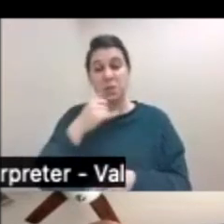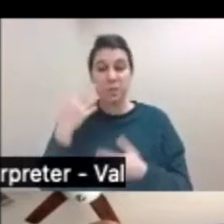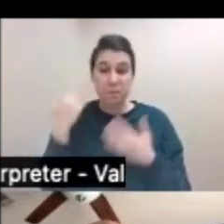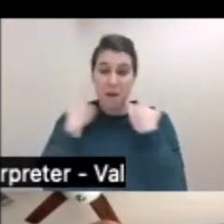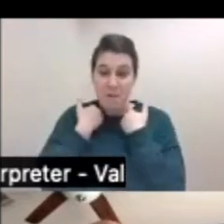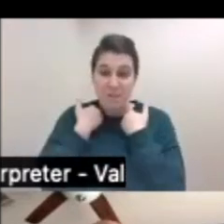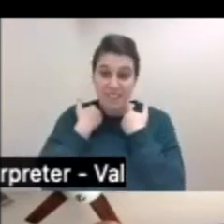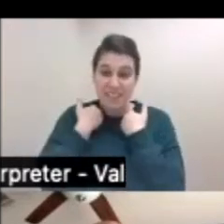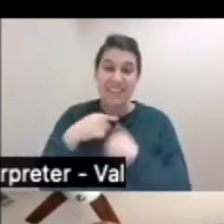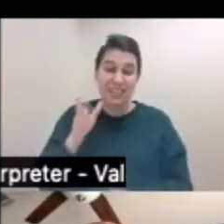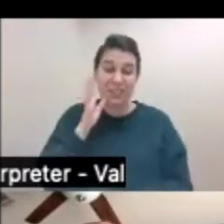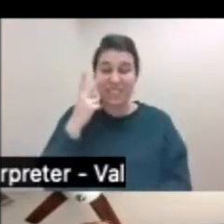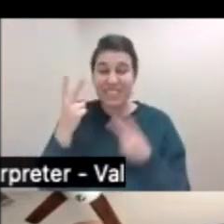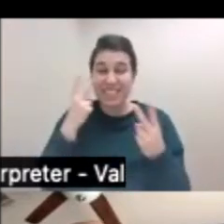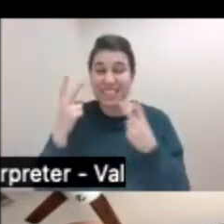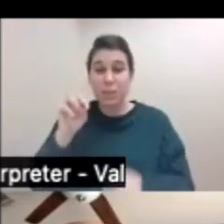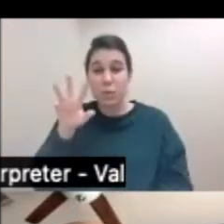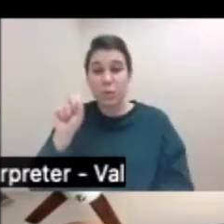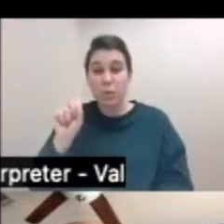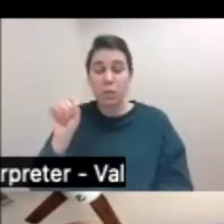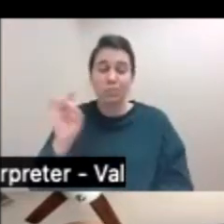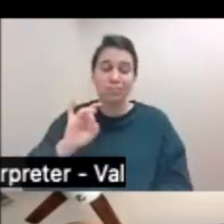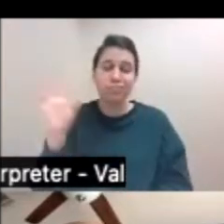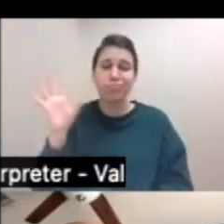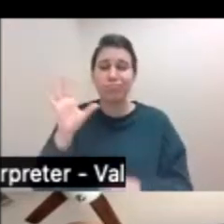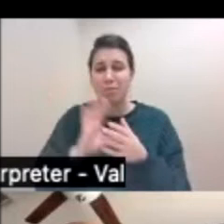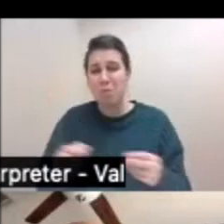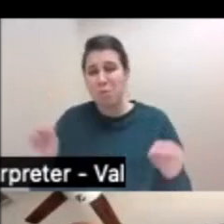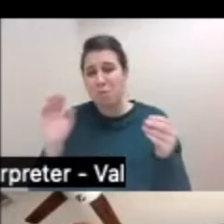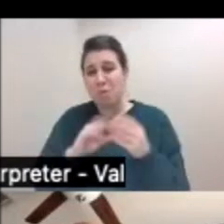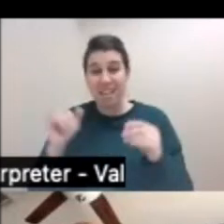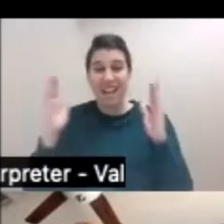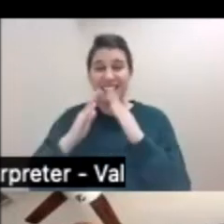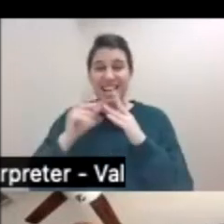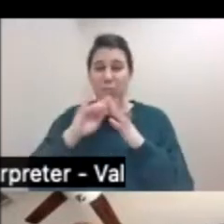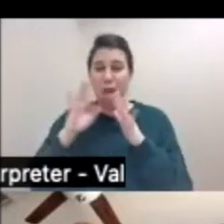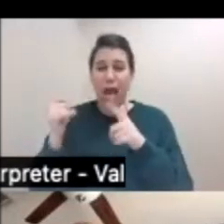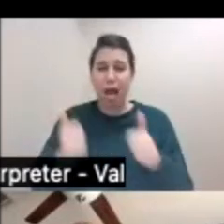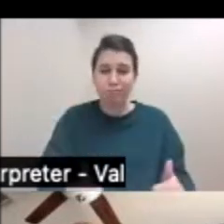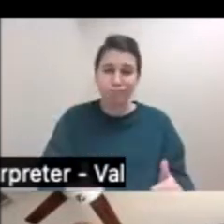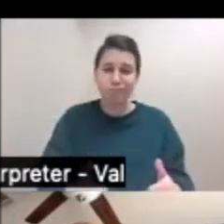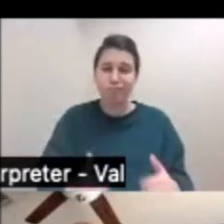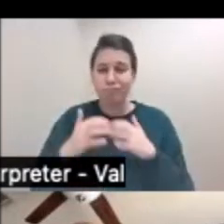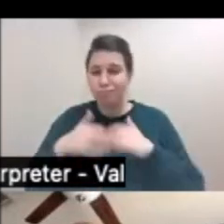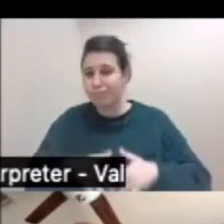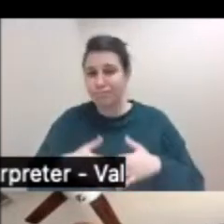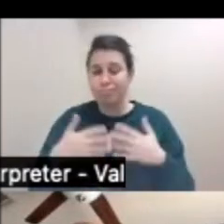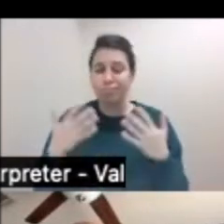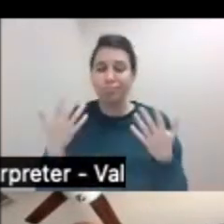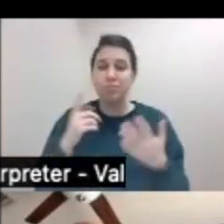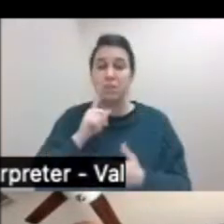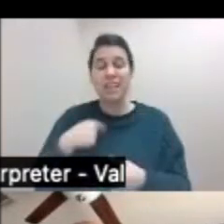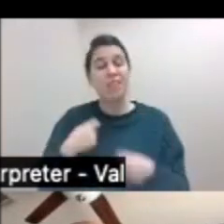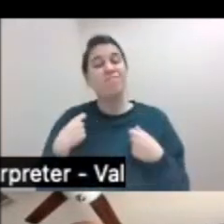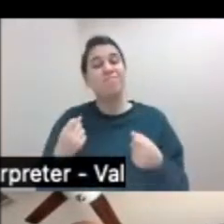the news, the many horror stories about the city collapsing. And it was very impactful to drive through the city and see